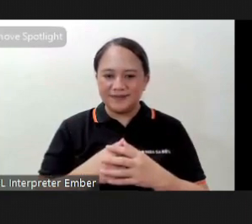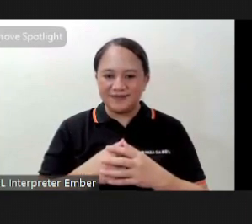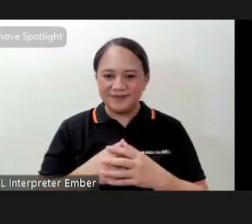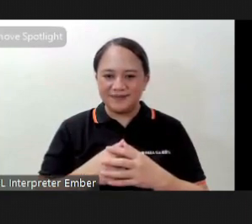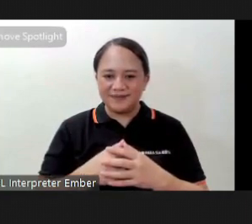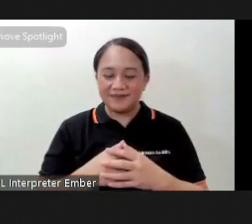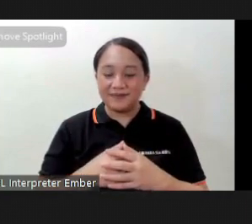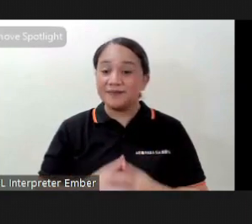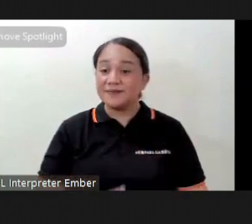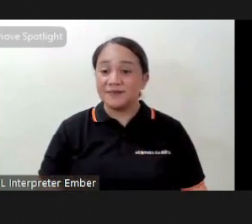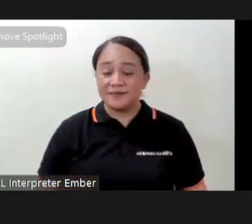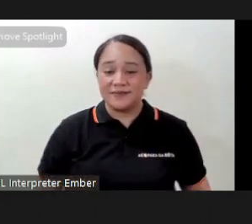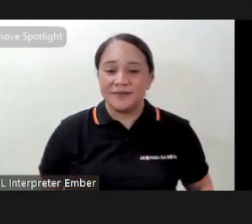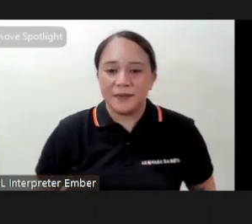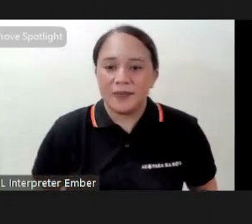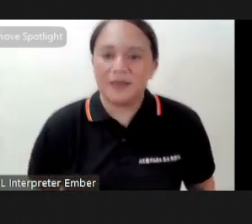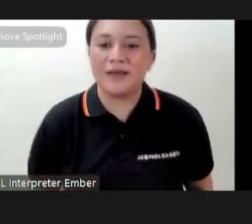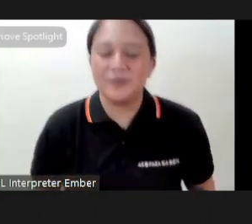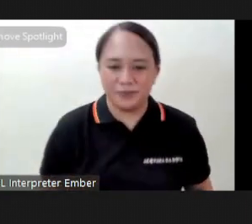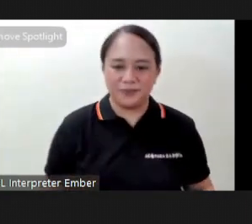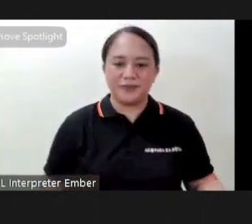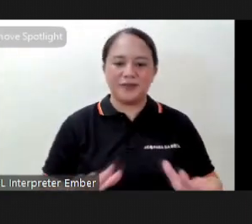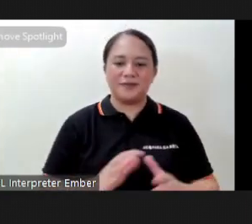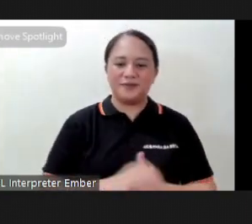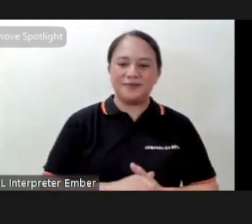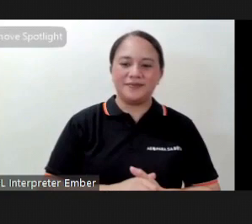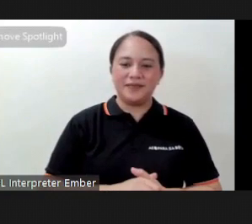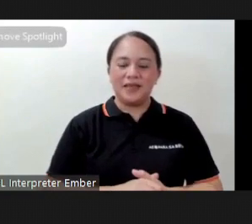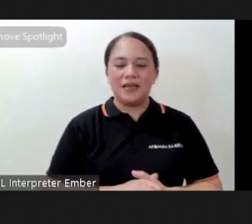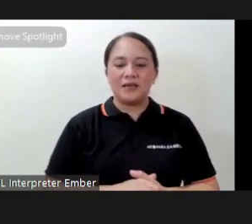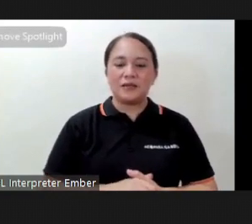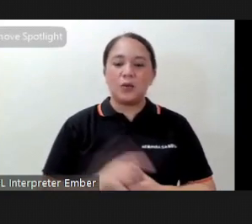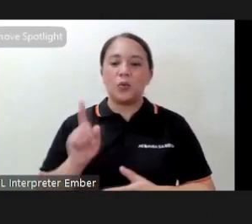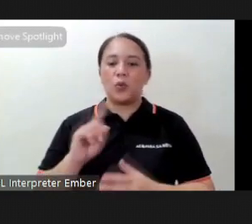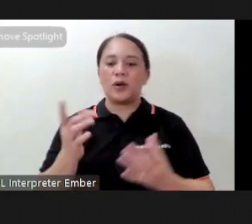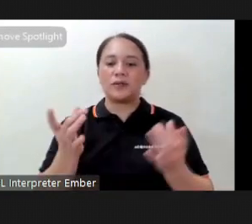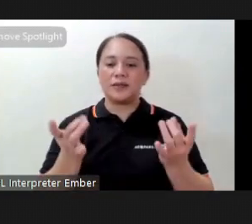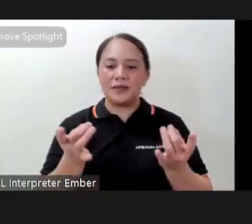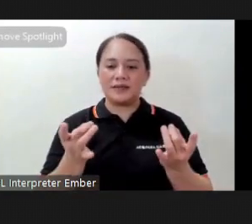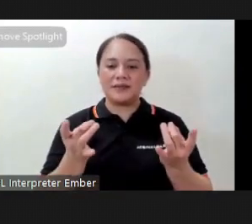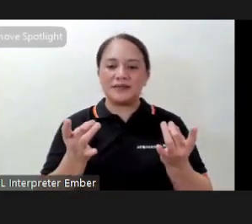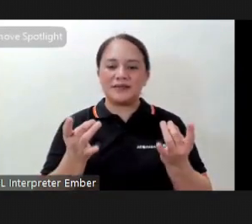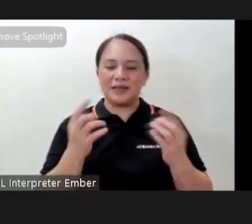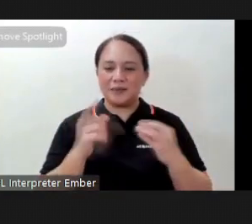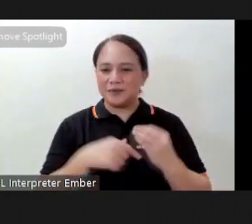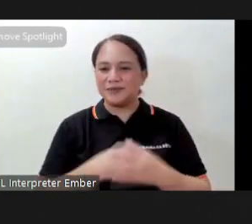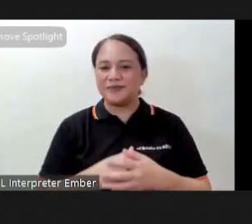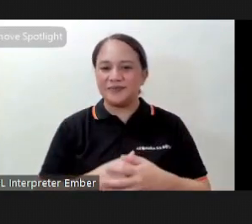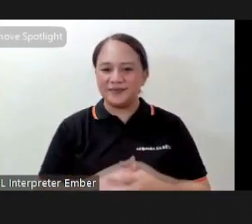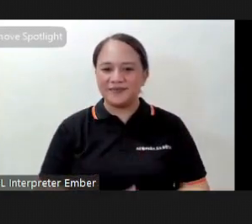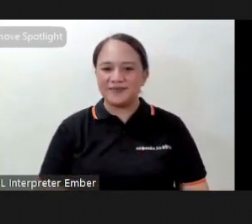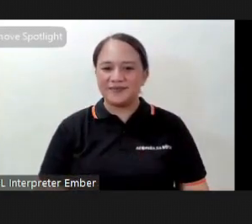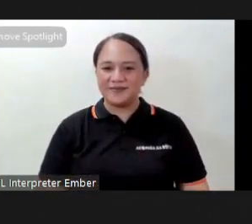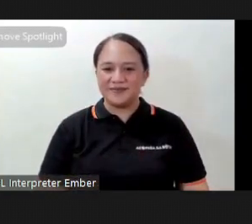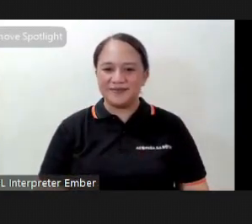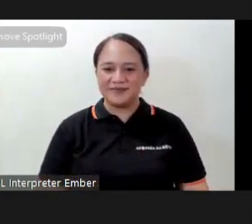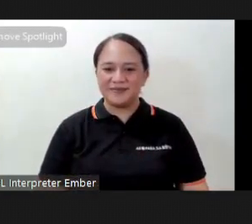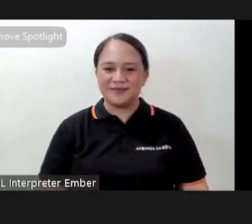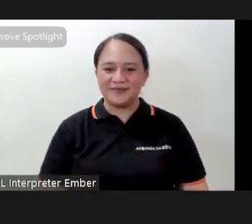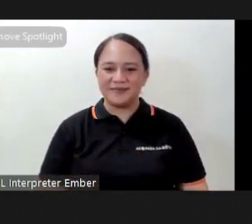so that's what the meditations are about and